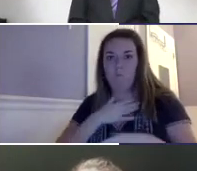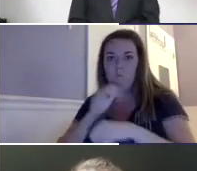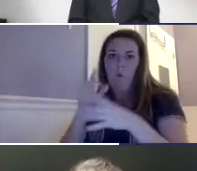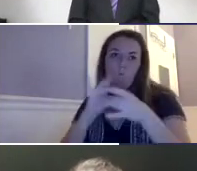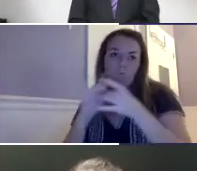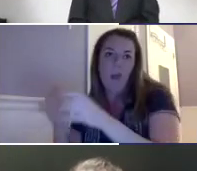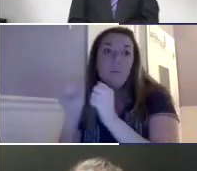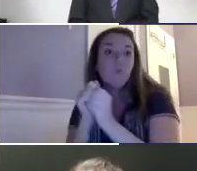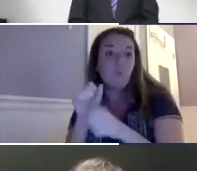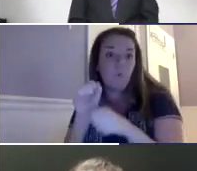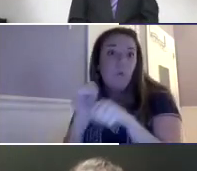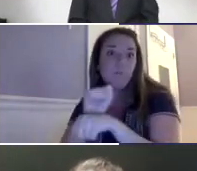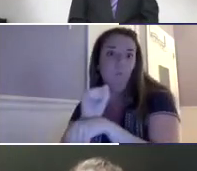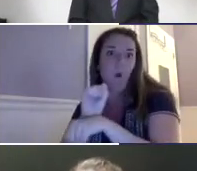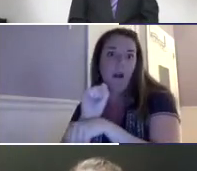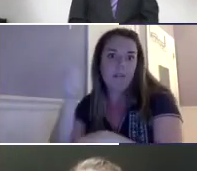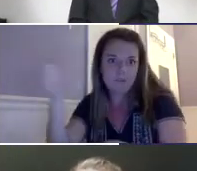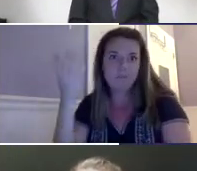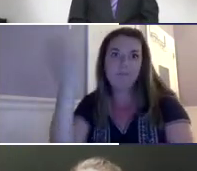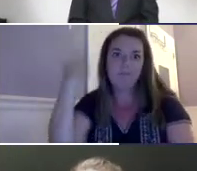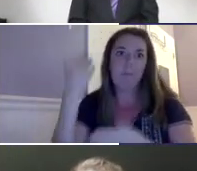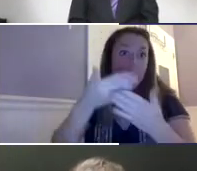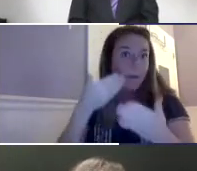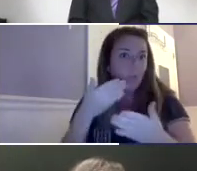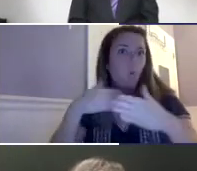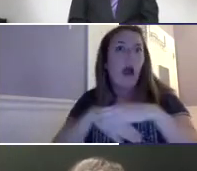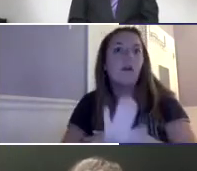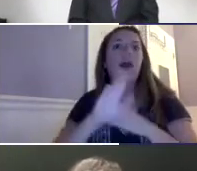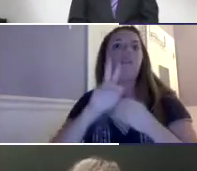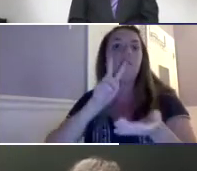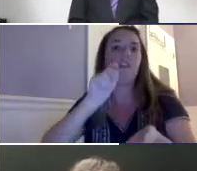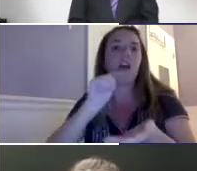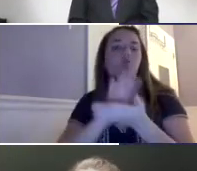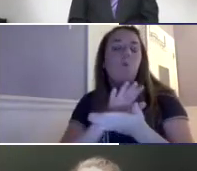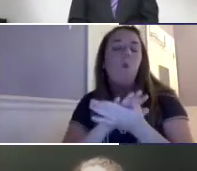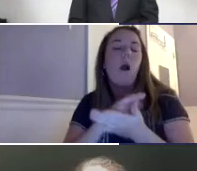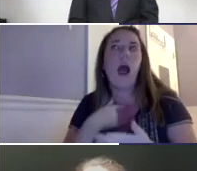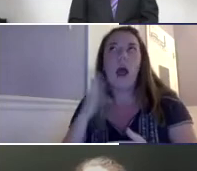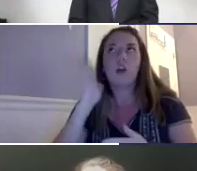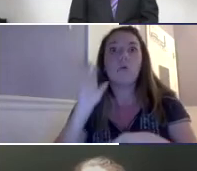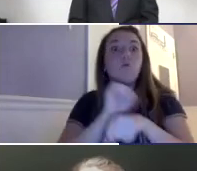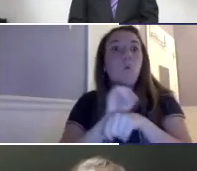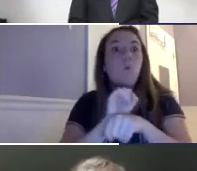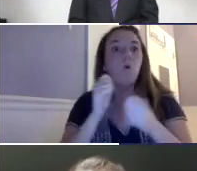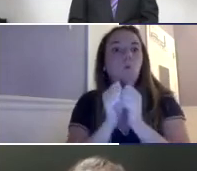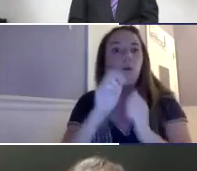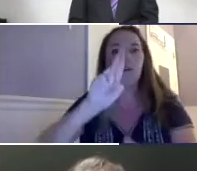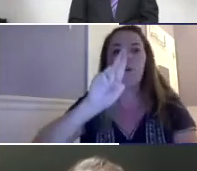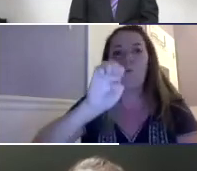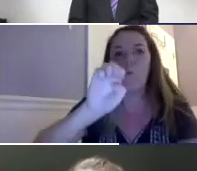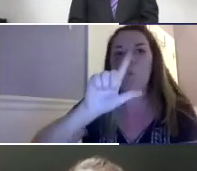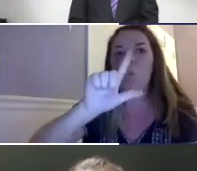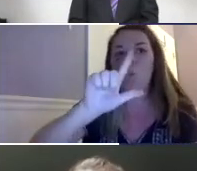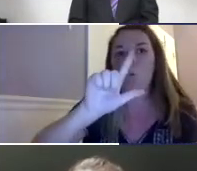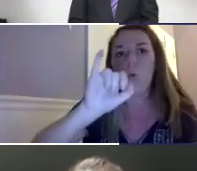Another situation came up related with my job where I was working. This is before I came into vet school.